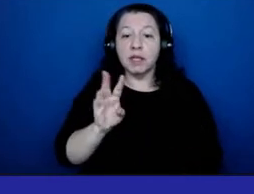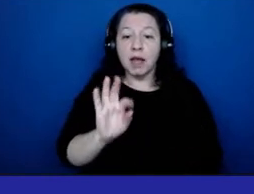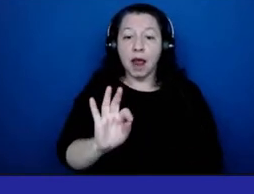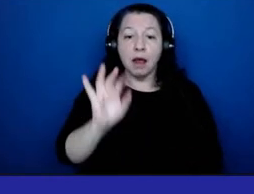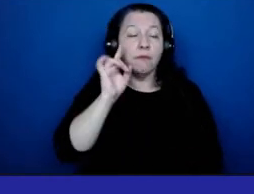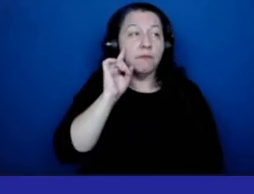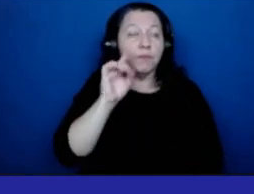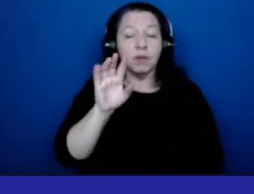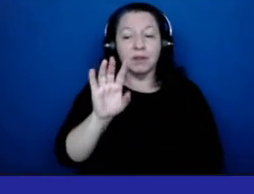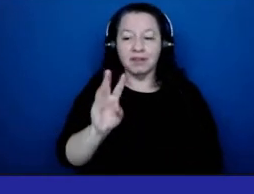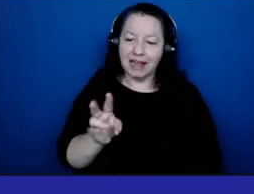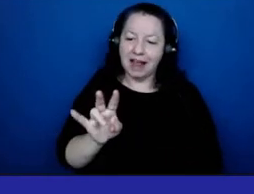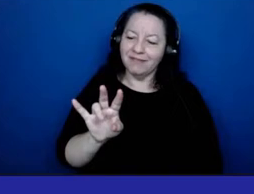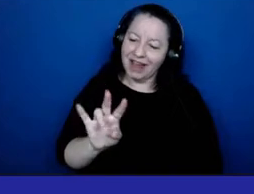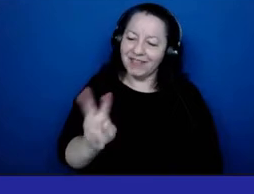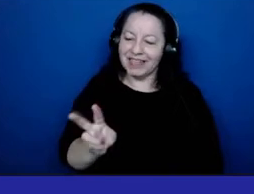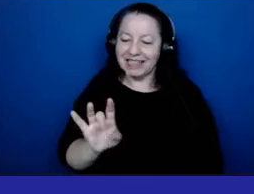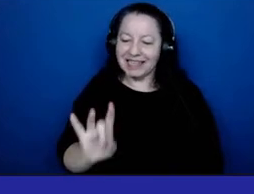after that, Sharon Bryant.